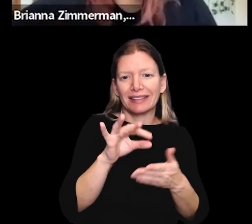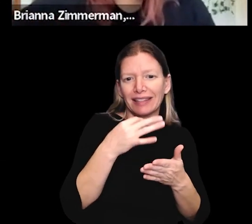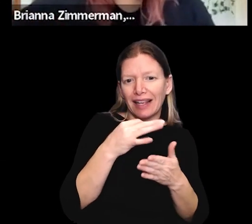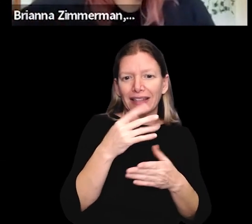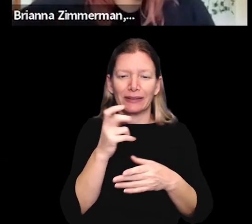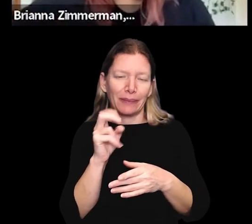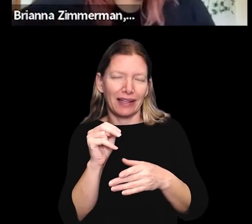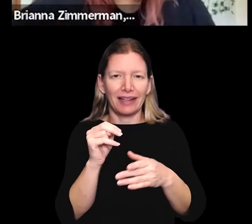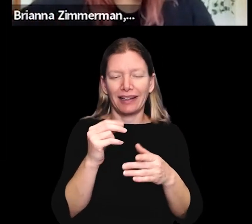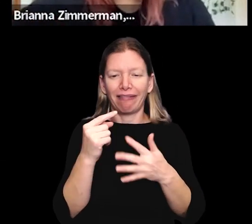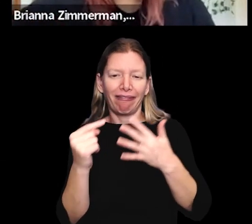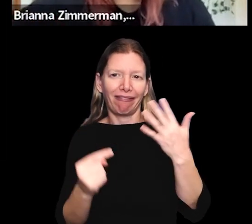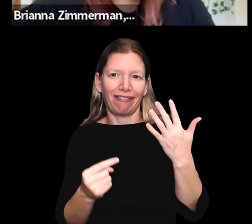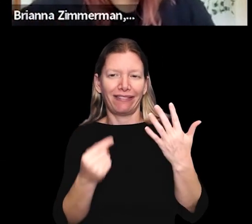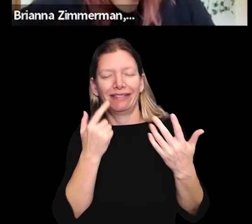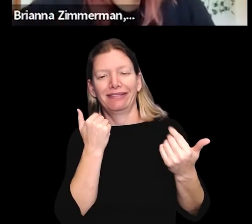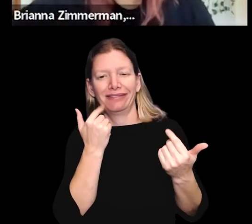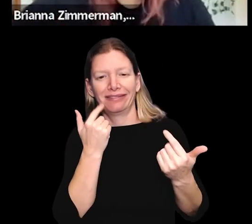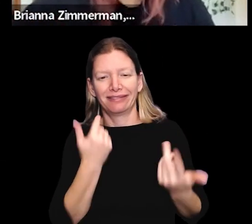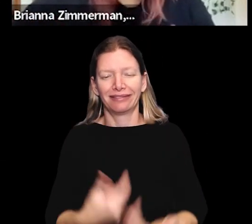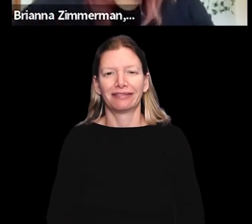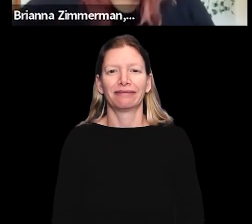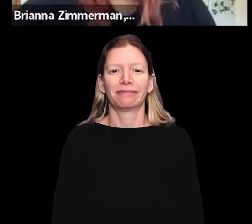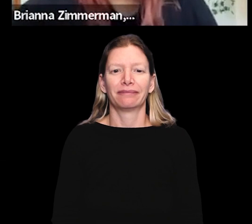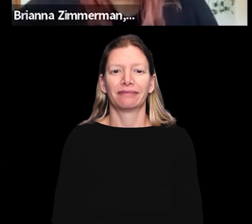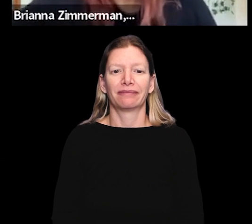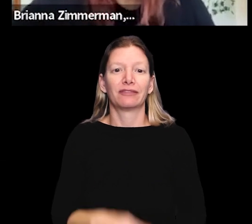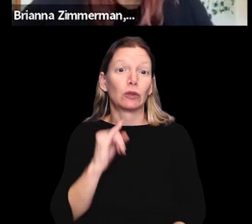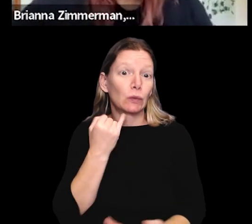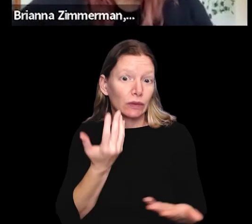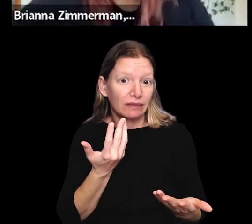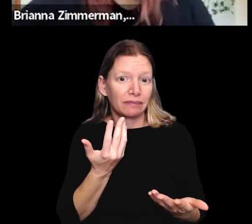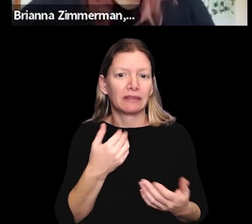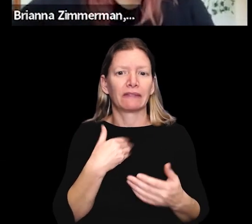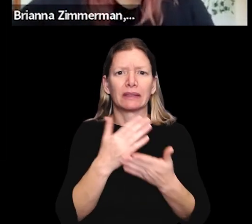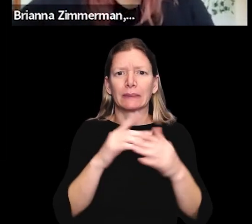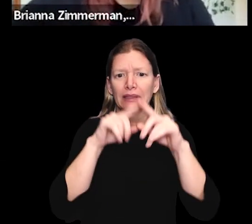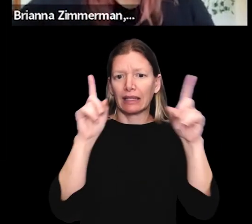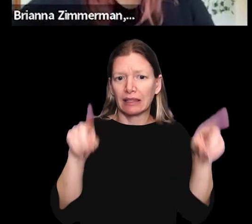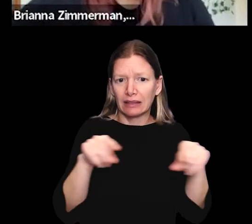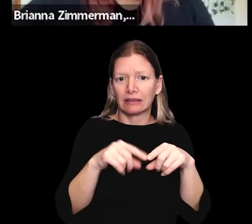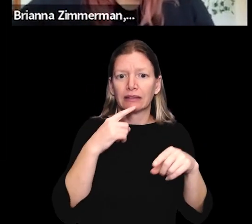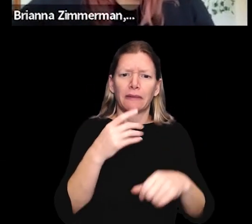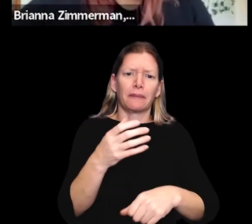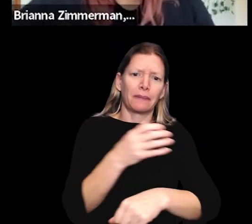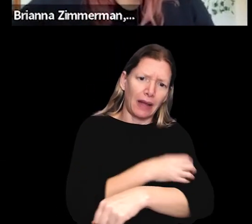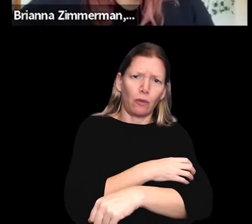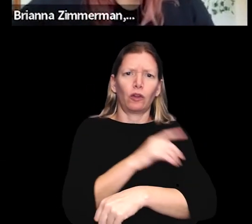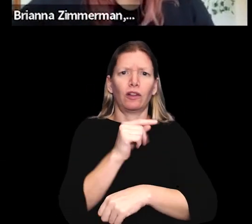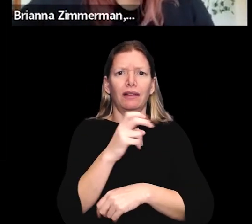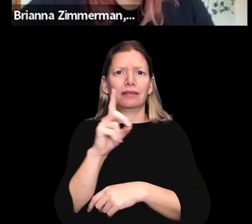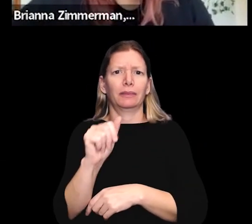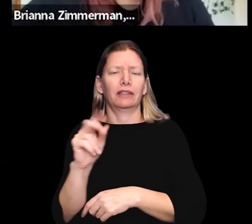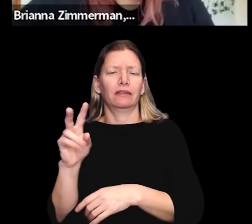and some goodies like snacks and pens and and juice and some signs that say